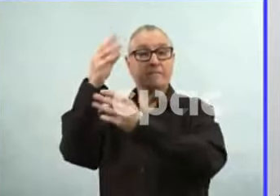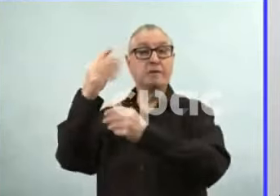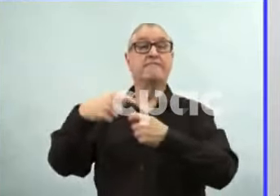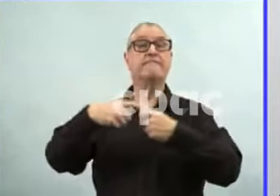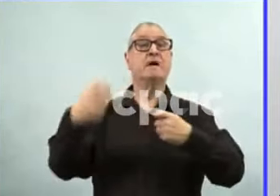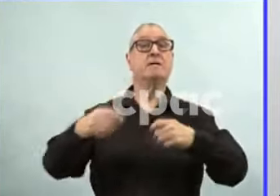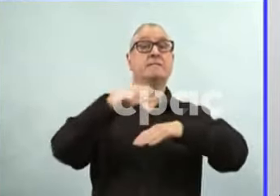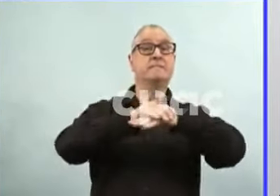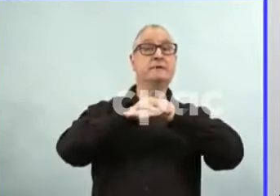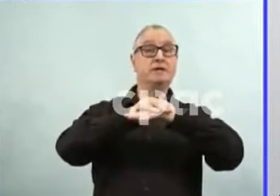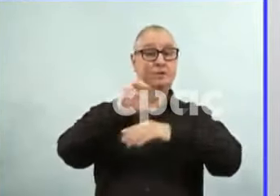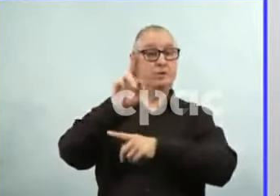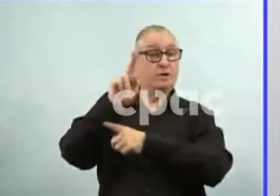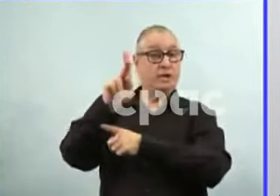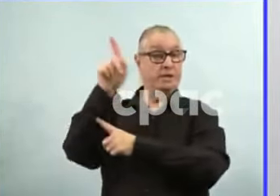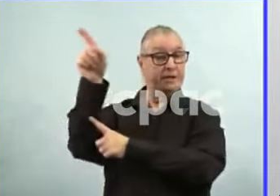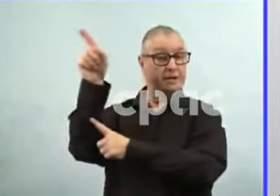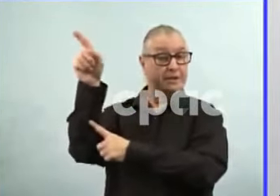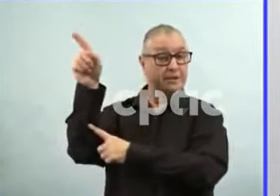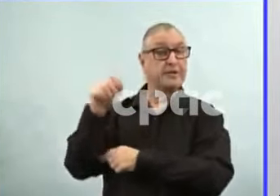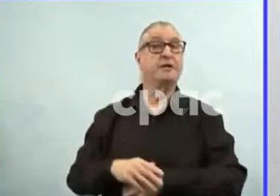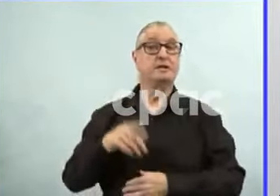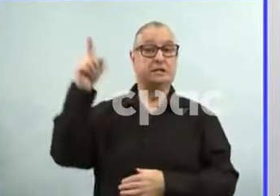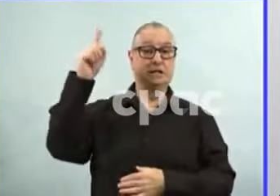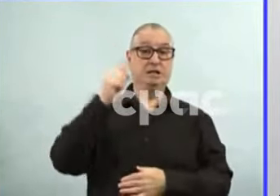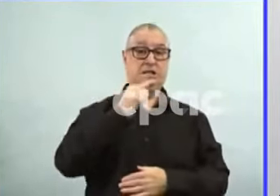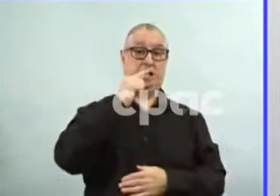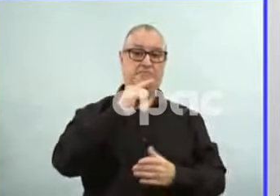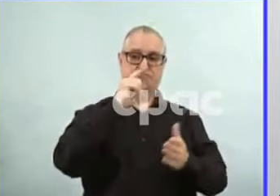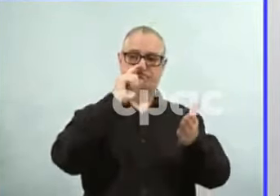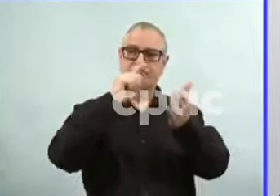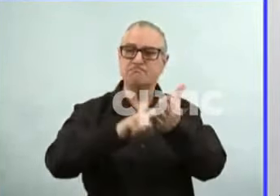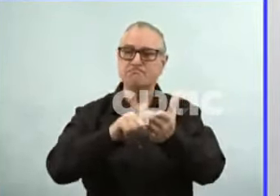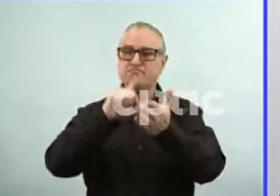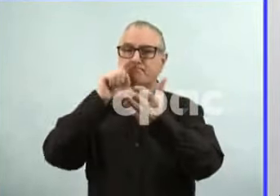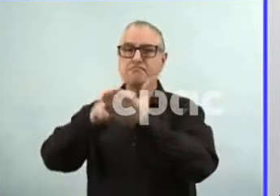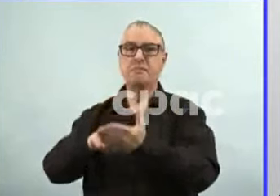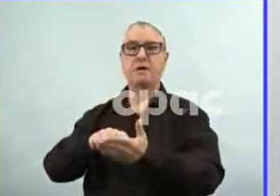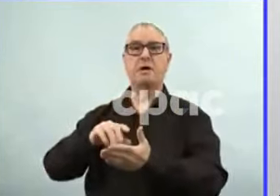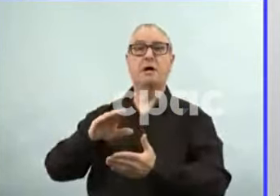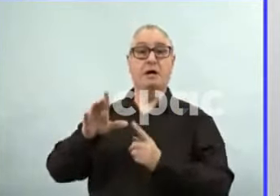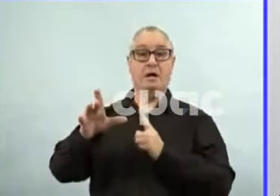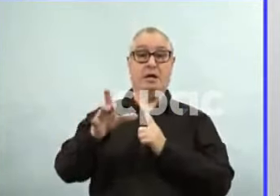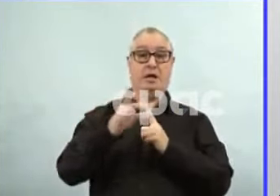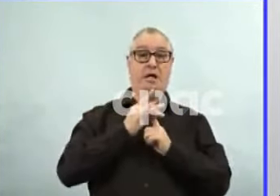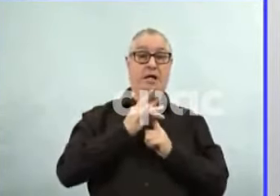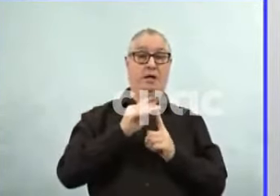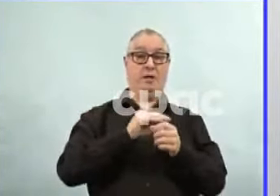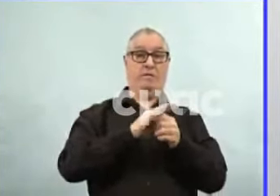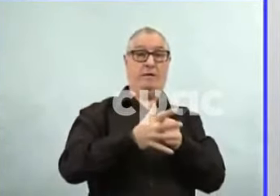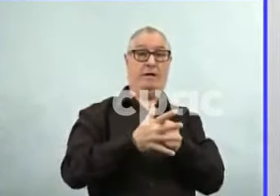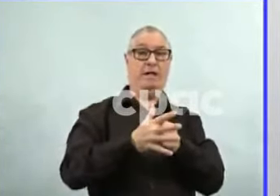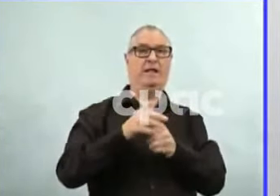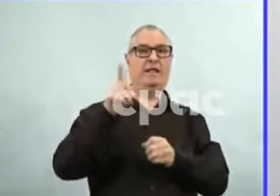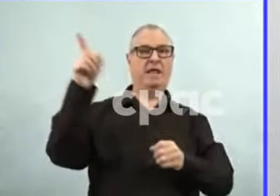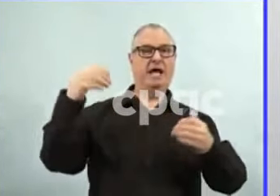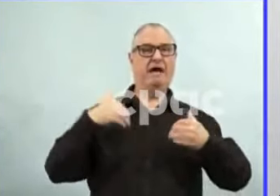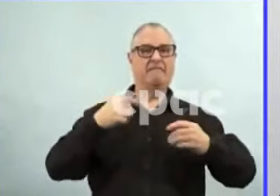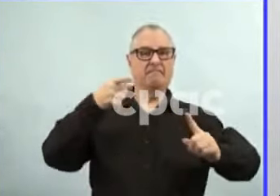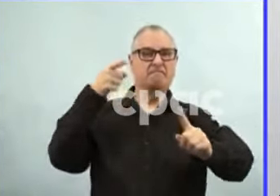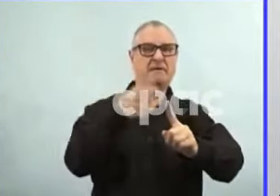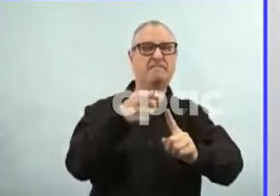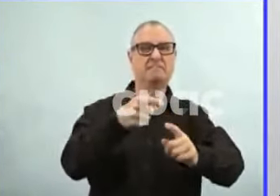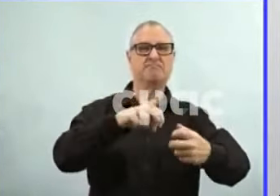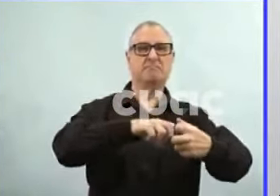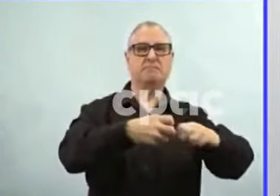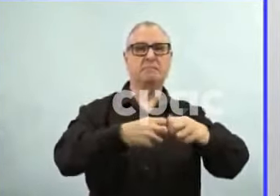people had a lower level of one type of antibody after infection compared to unvaccinated people. This